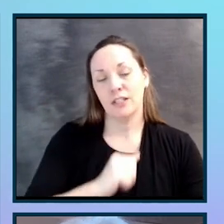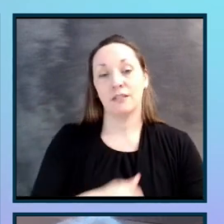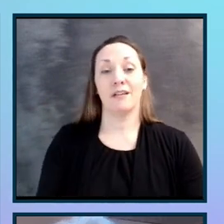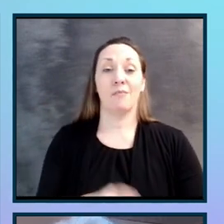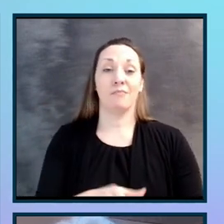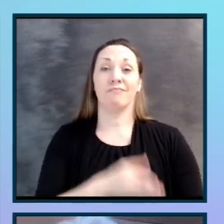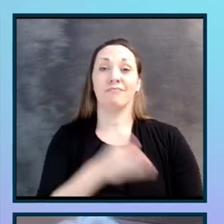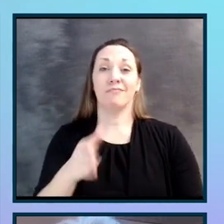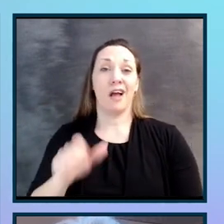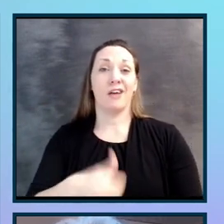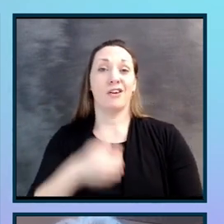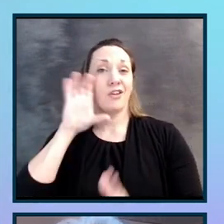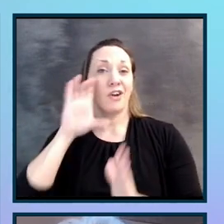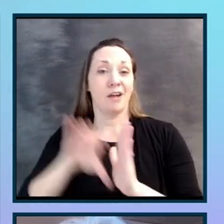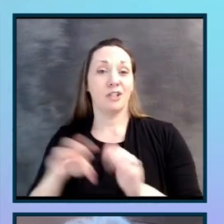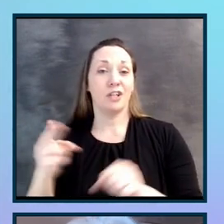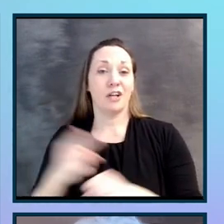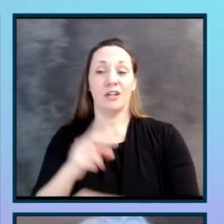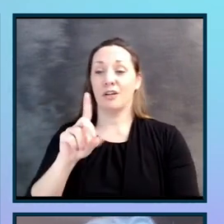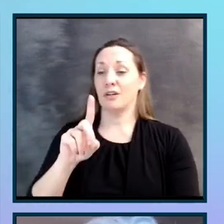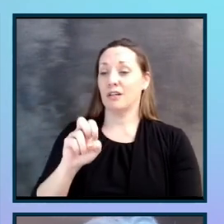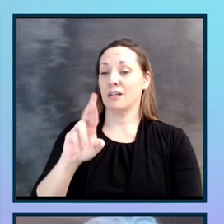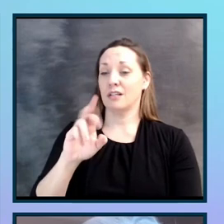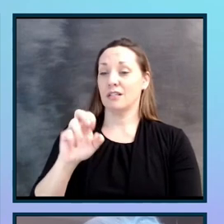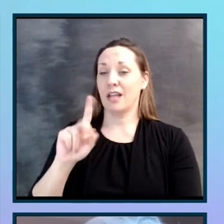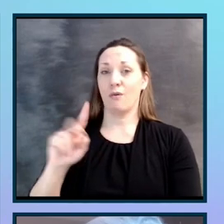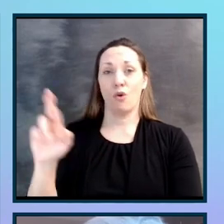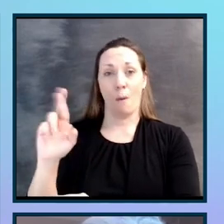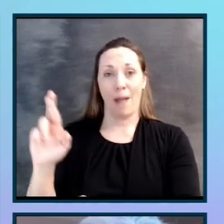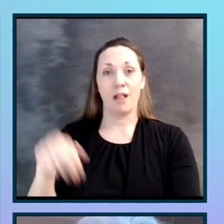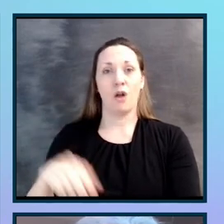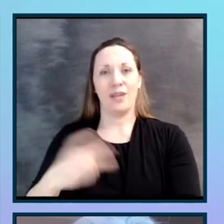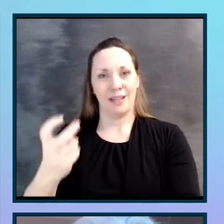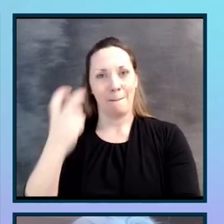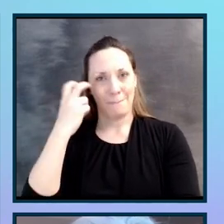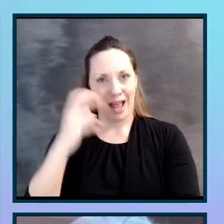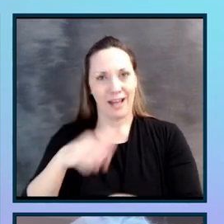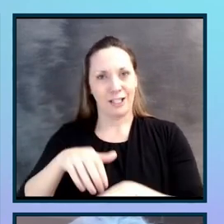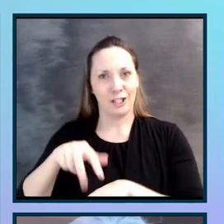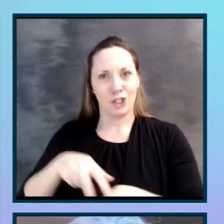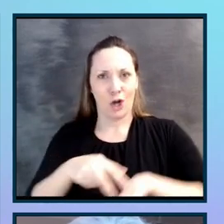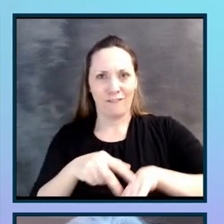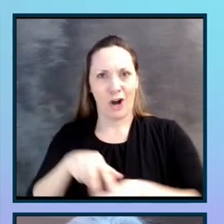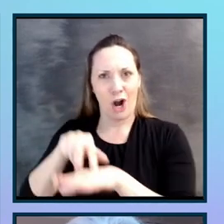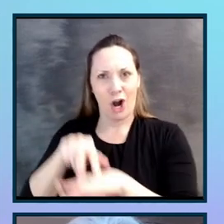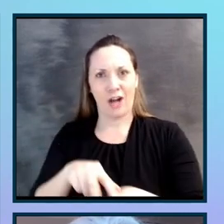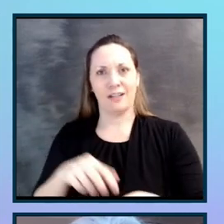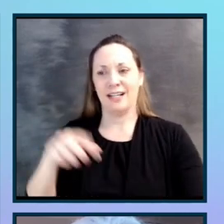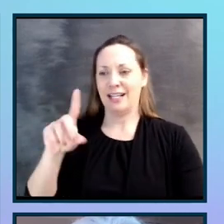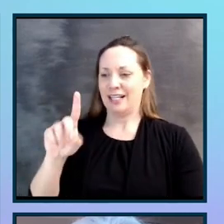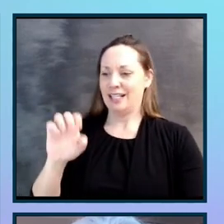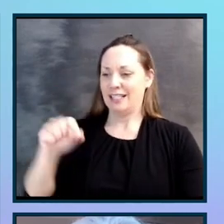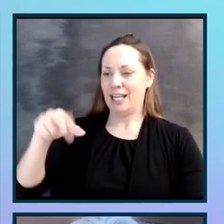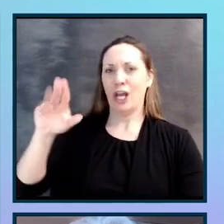patience, use Derek Ribello, the blind surfer, who actually came, DQ brought him to a conference a couple of years ago.